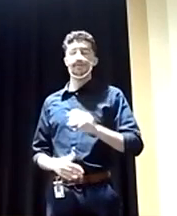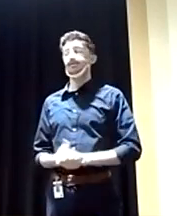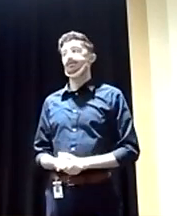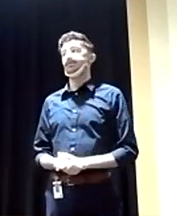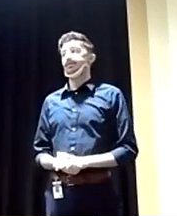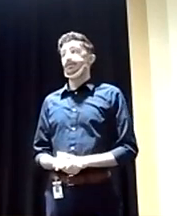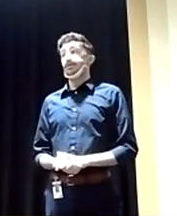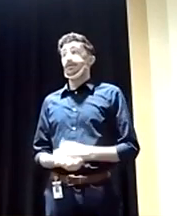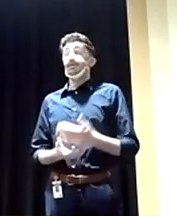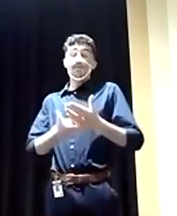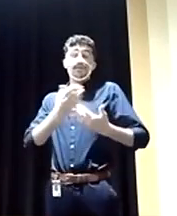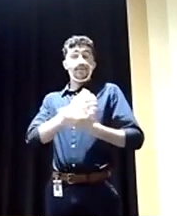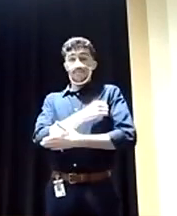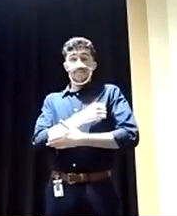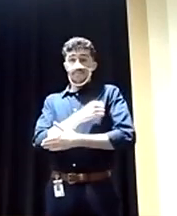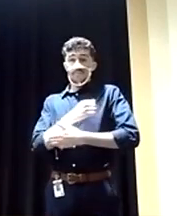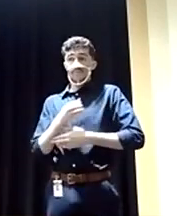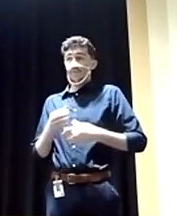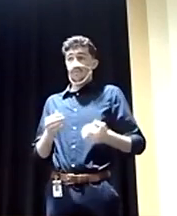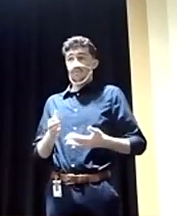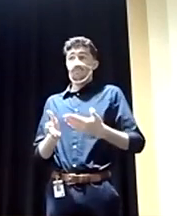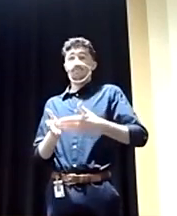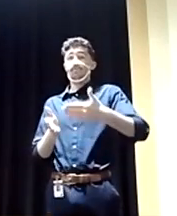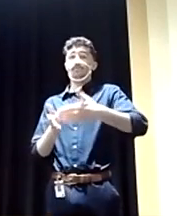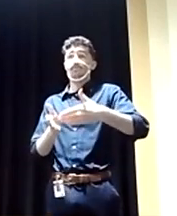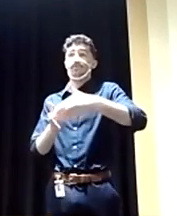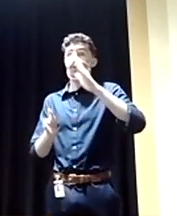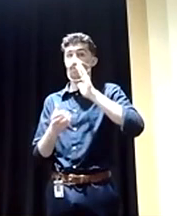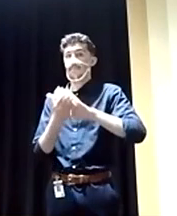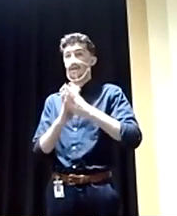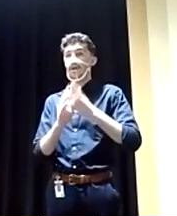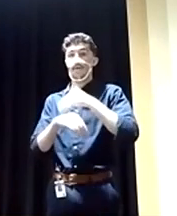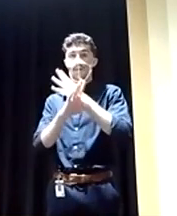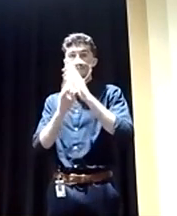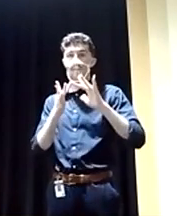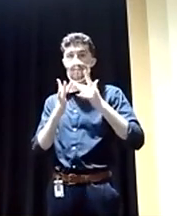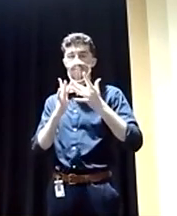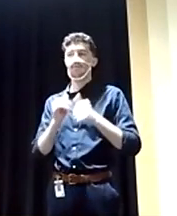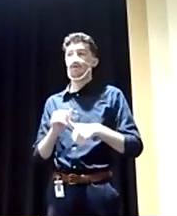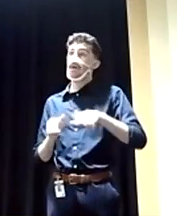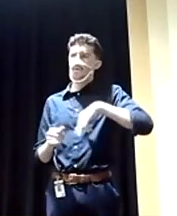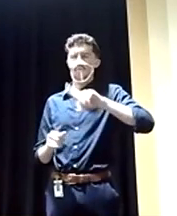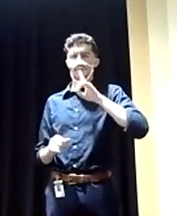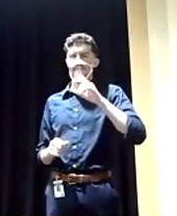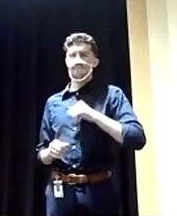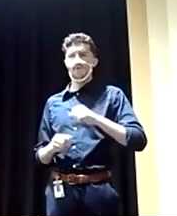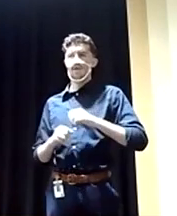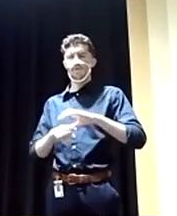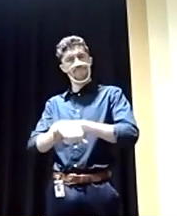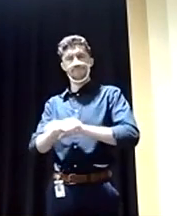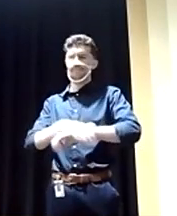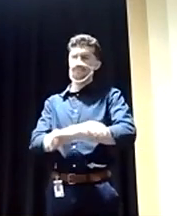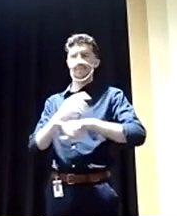you know, countries are going, more and more countries are going to go online. And it's funny, we talk tough about certain countries, but North